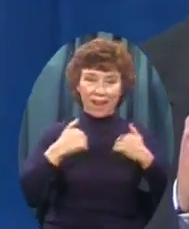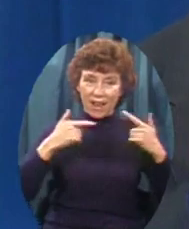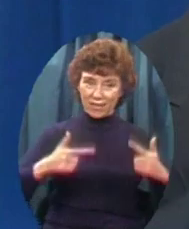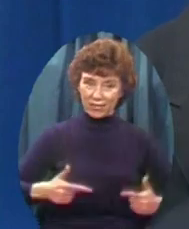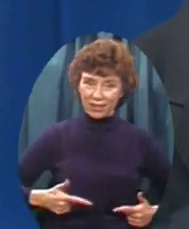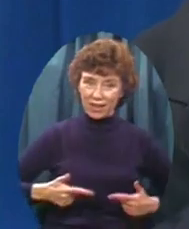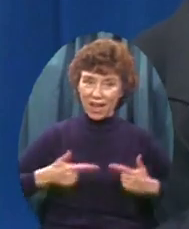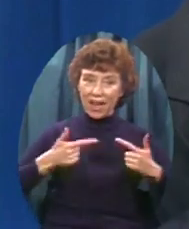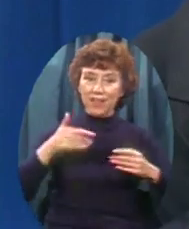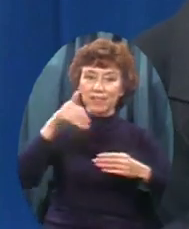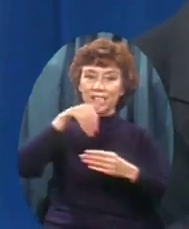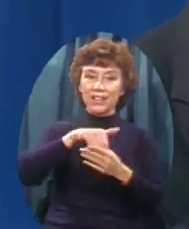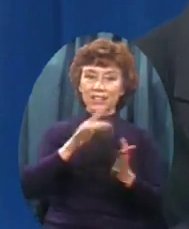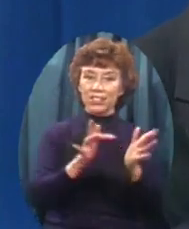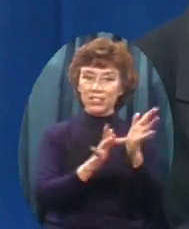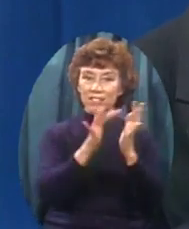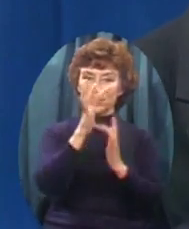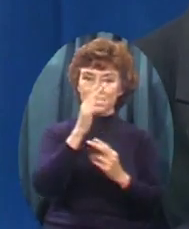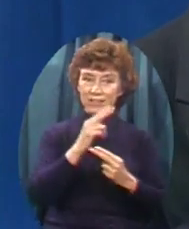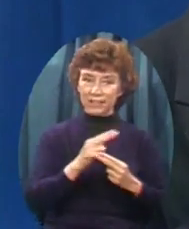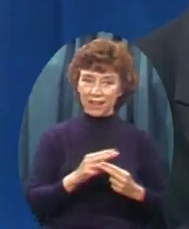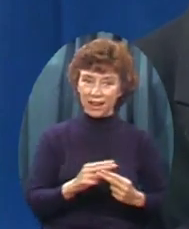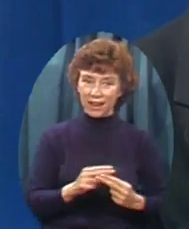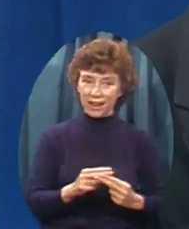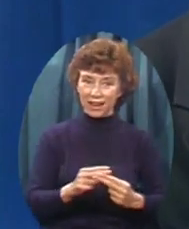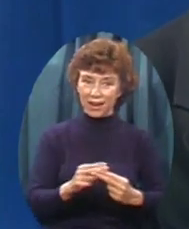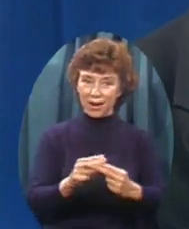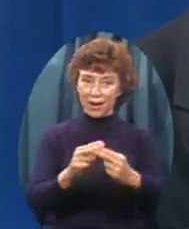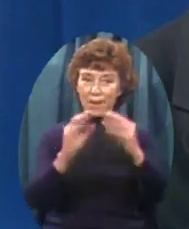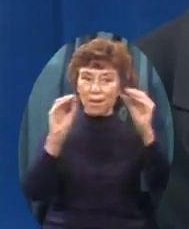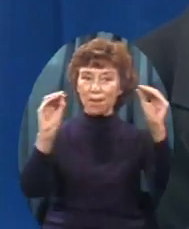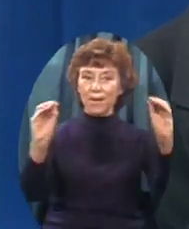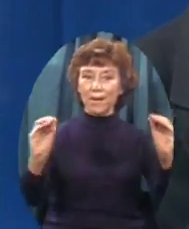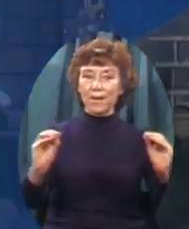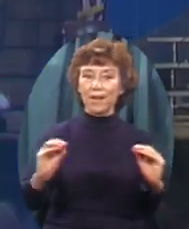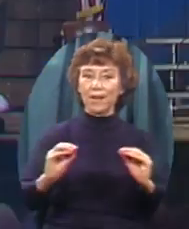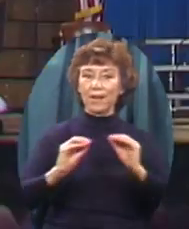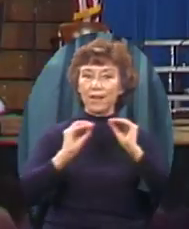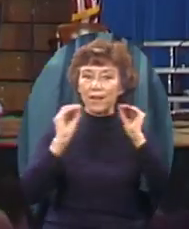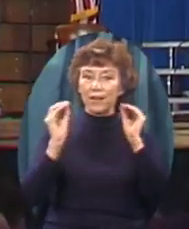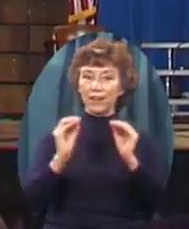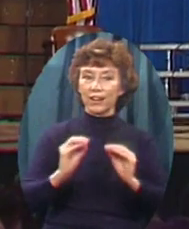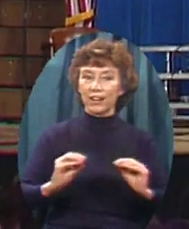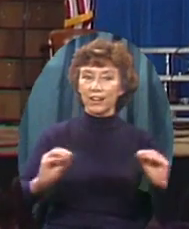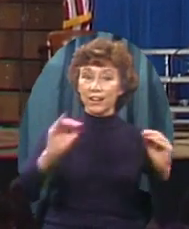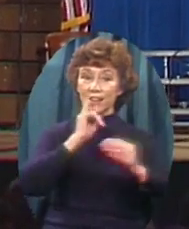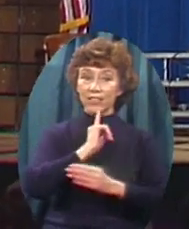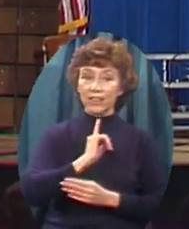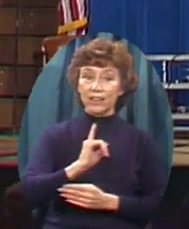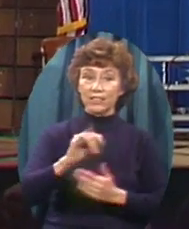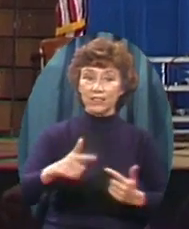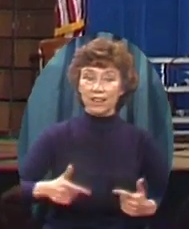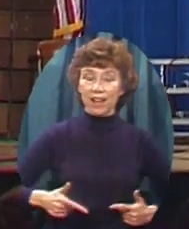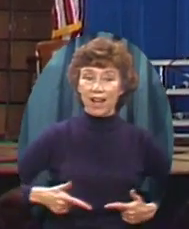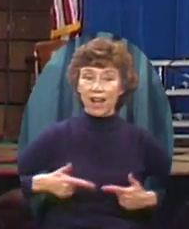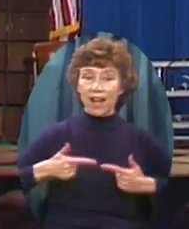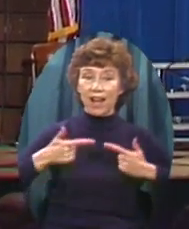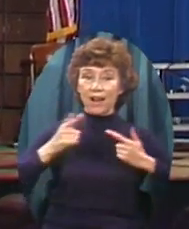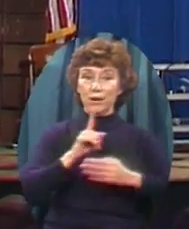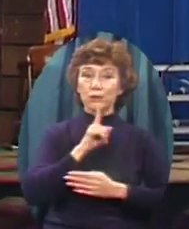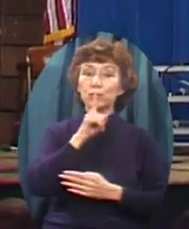In Jesus' name In Oh there's life